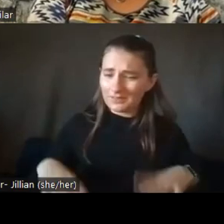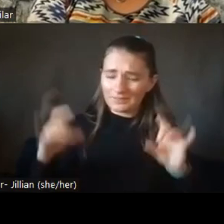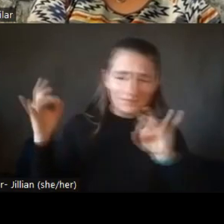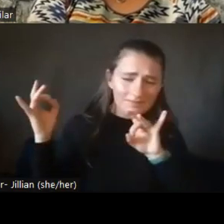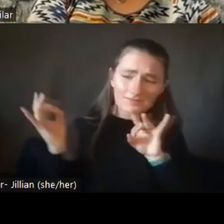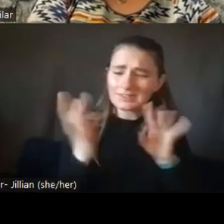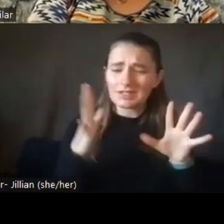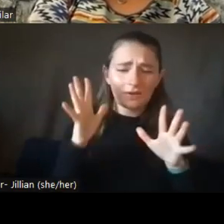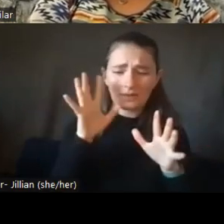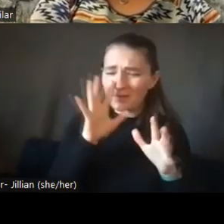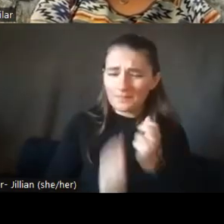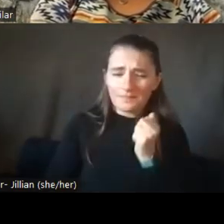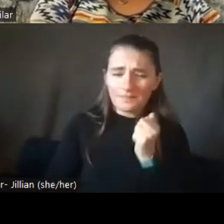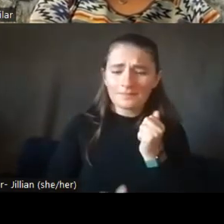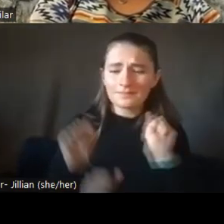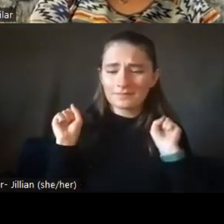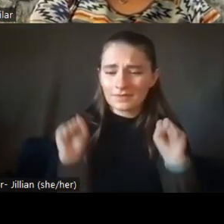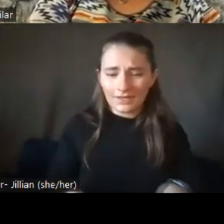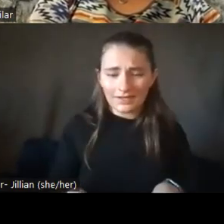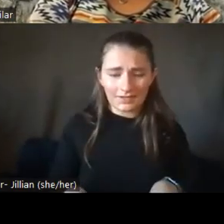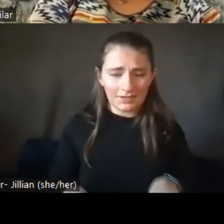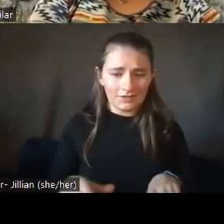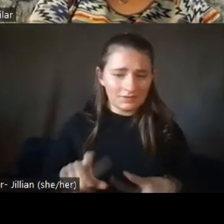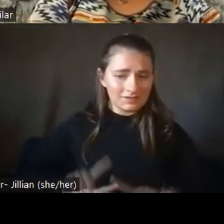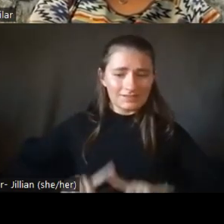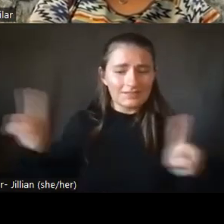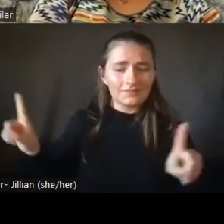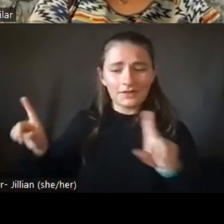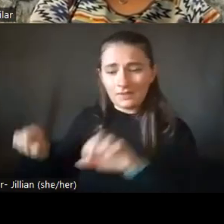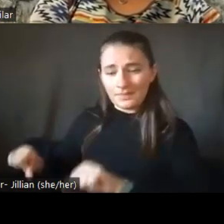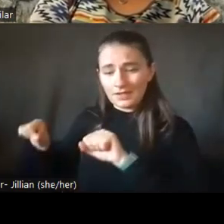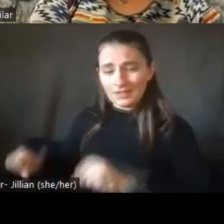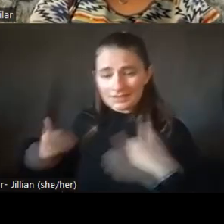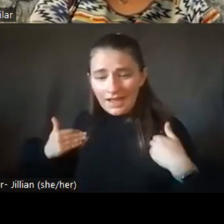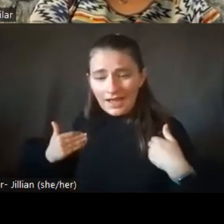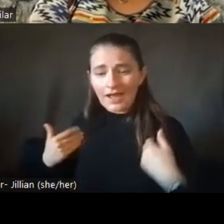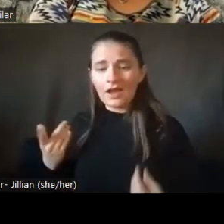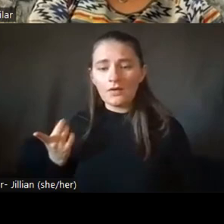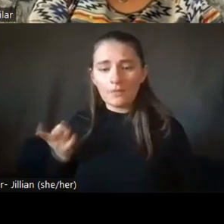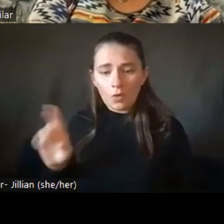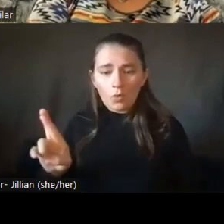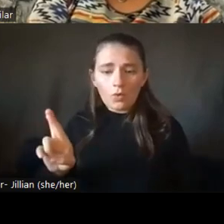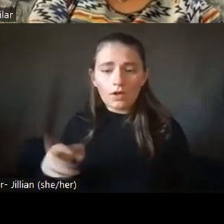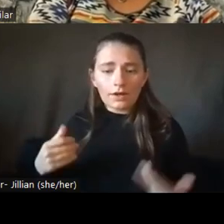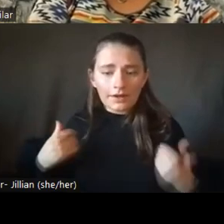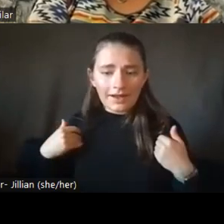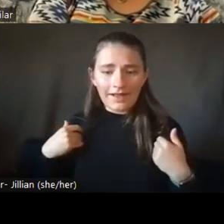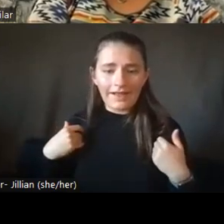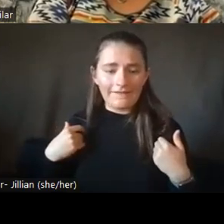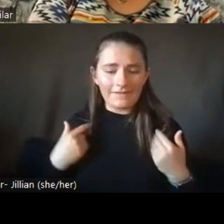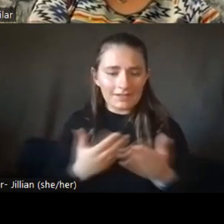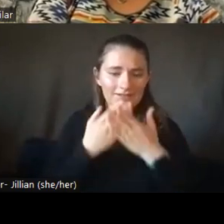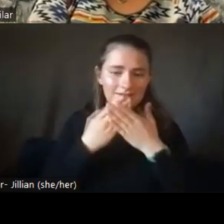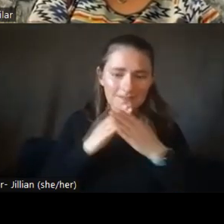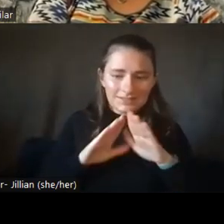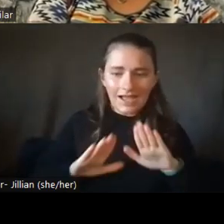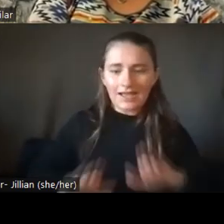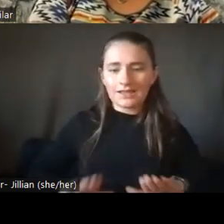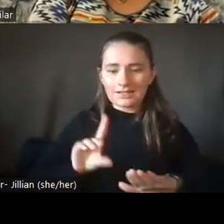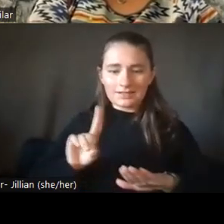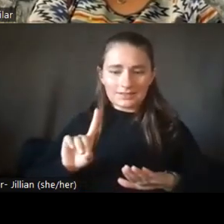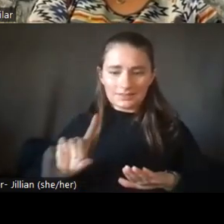being differently abled or having those silent disabilities